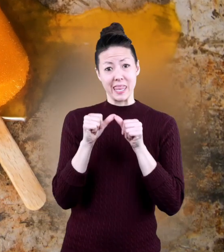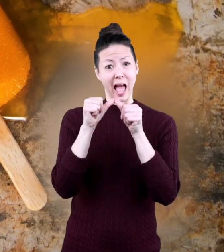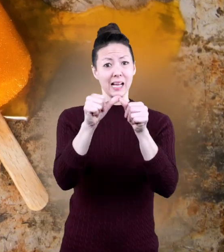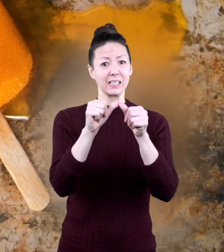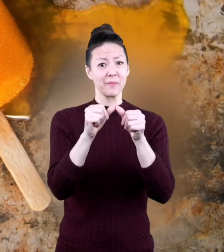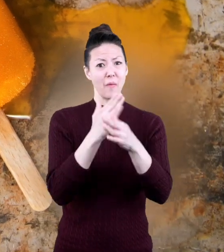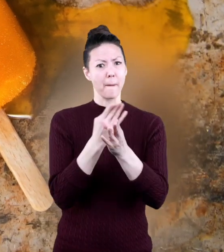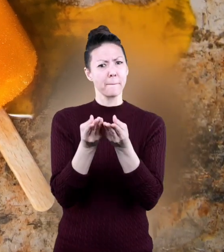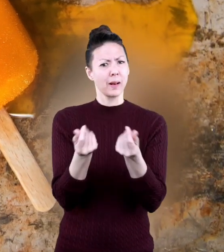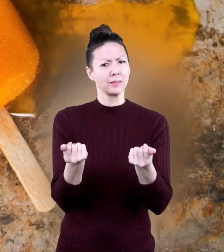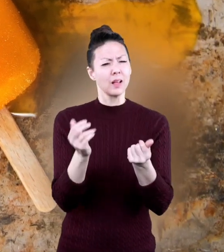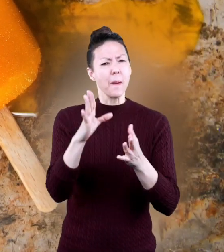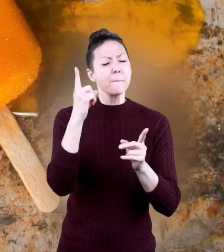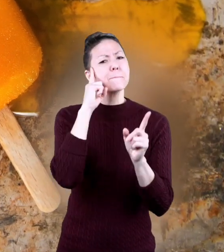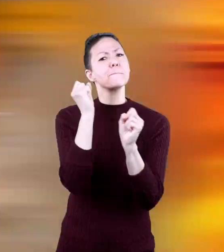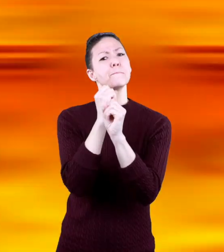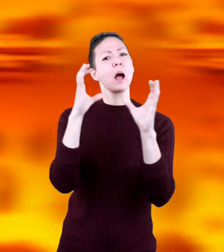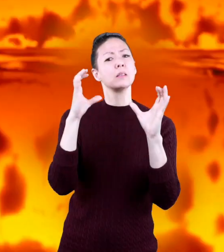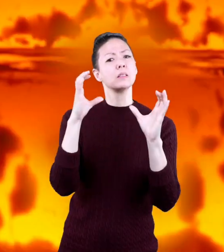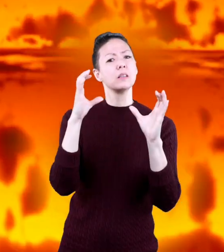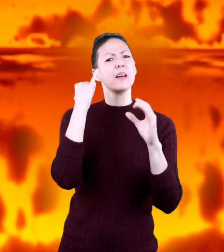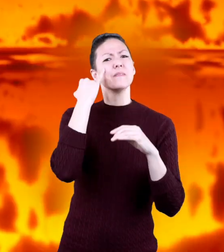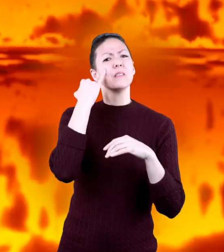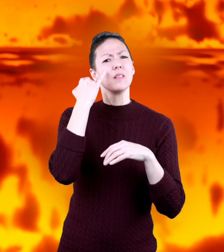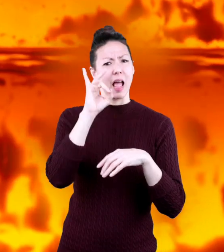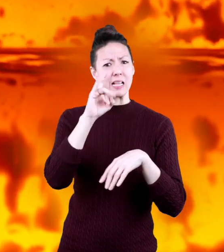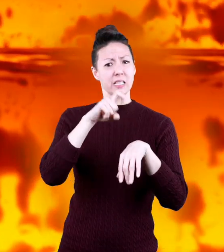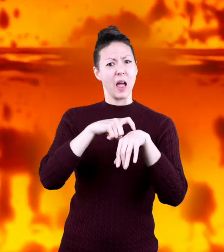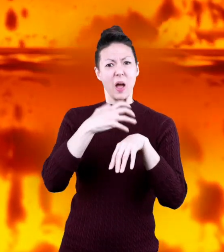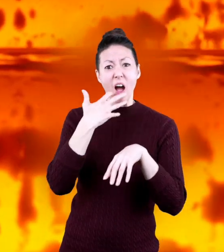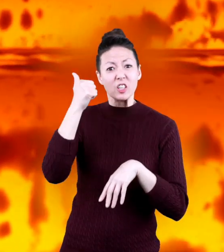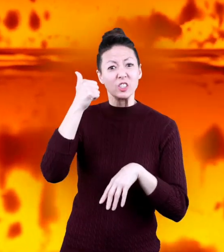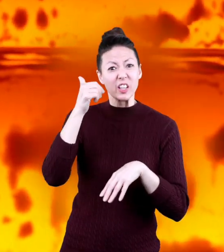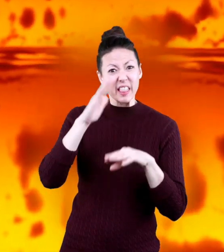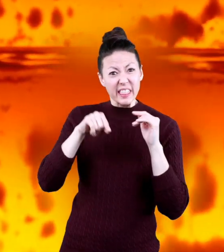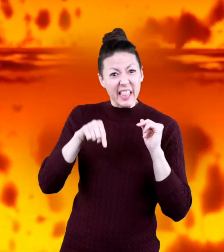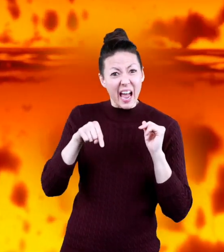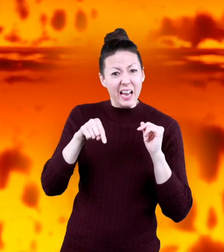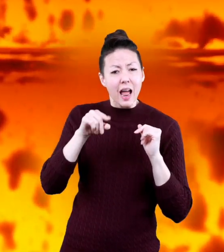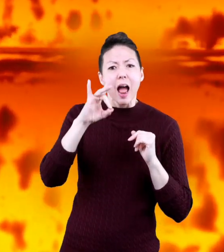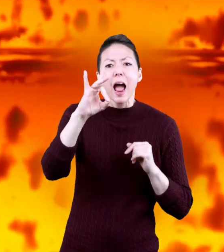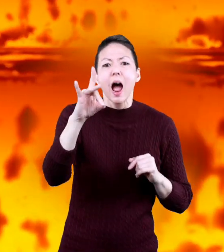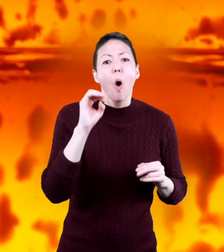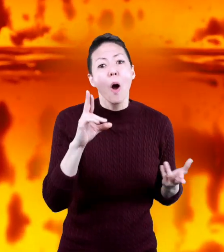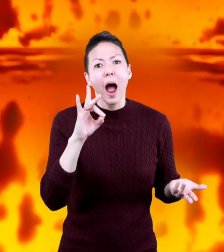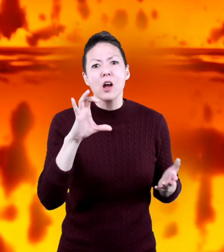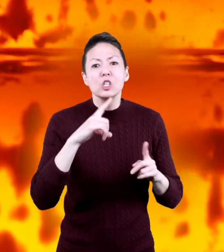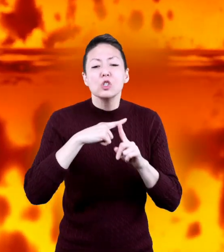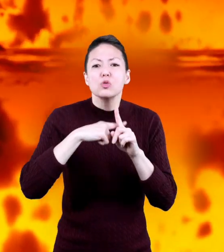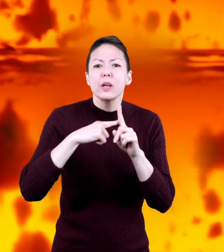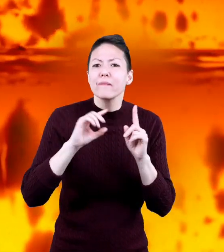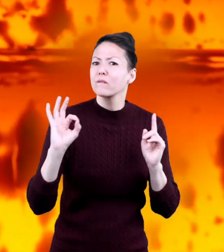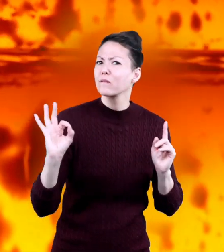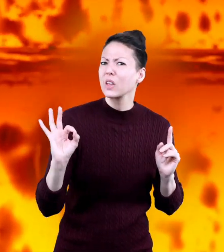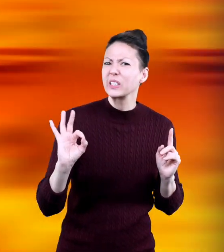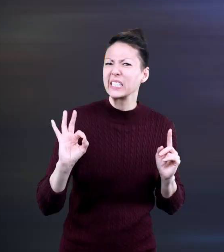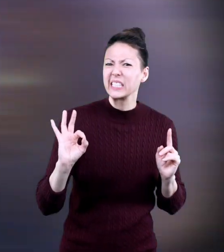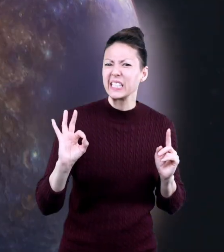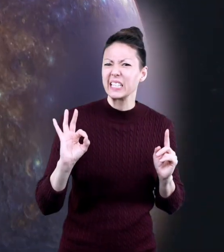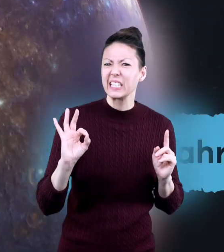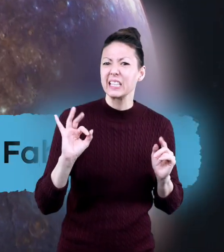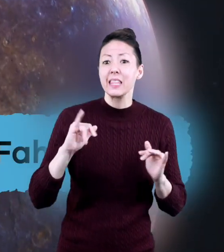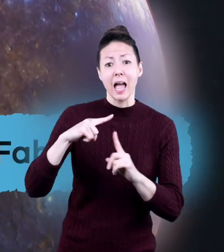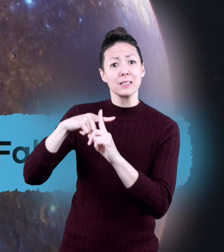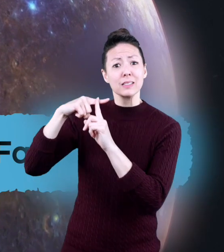melts? Now imagine if it was eight times hotter than that or 800 degrees Fahrenheit.